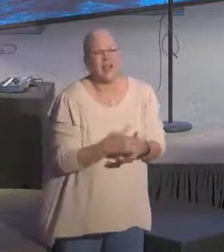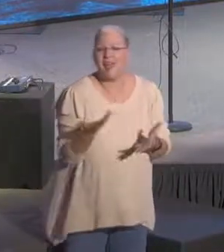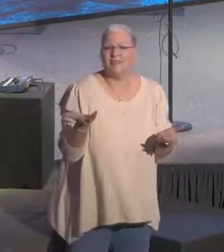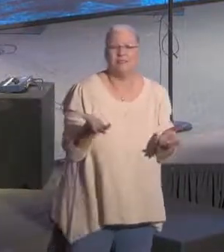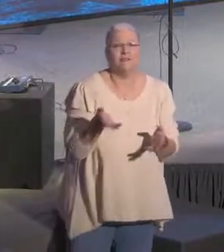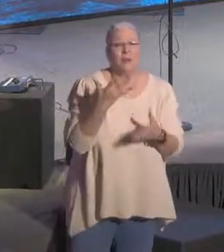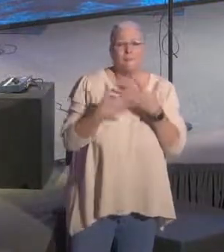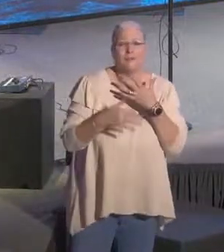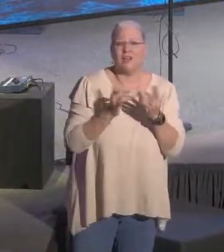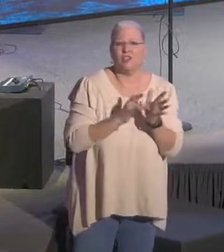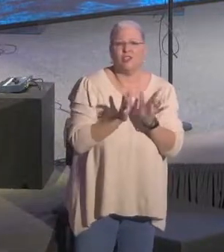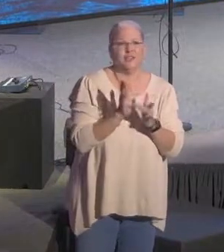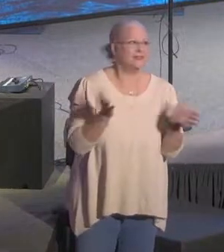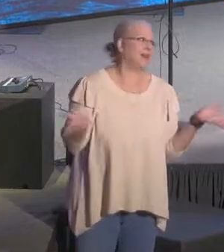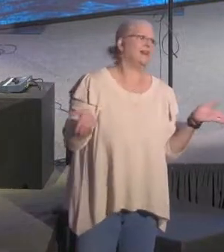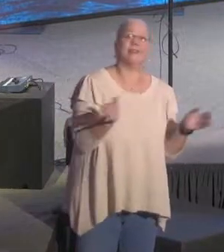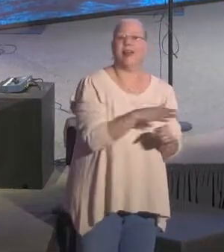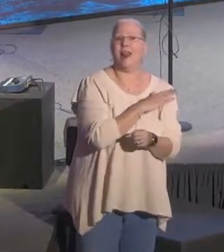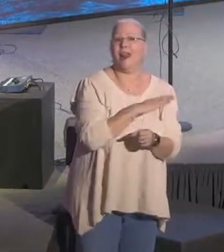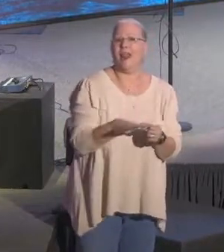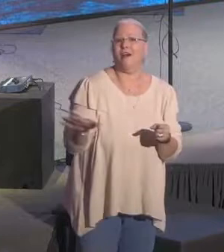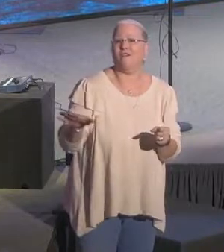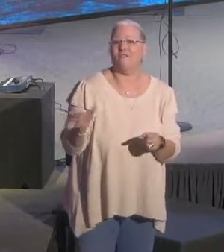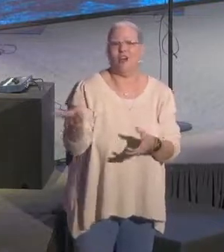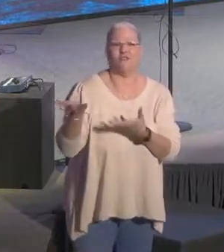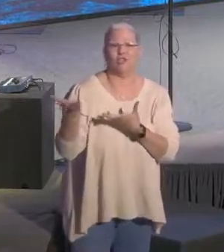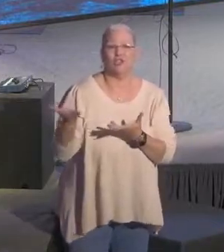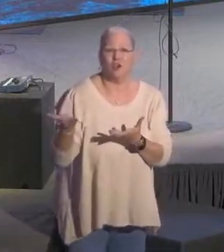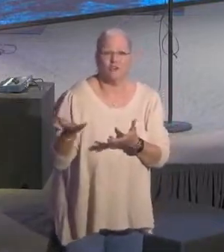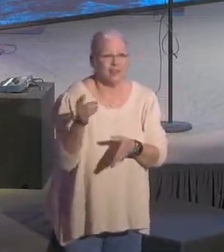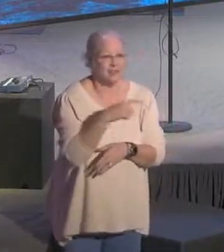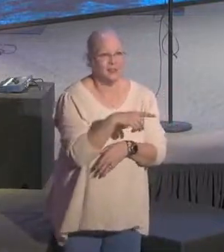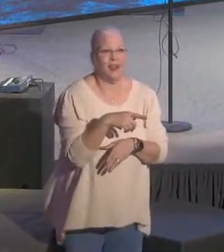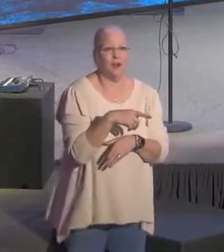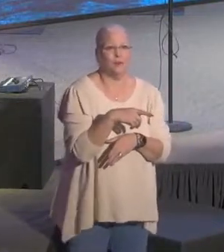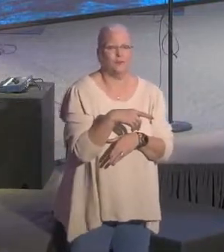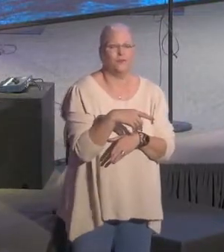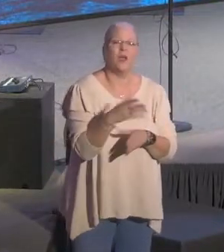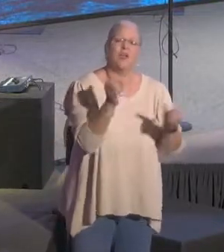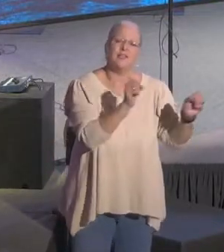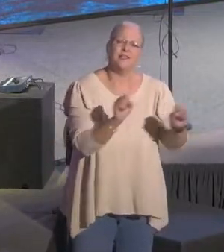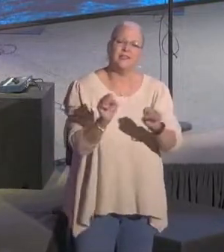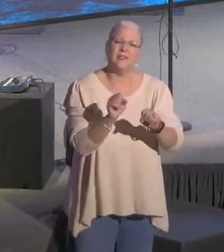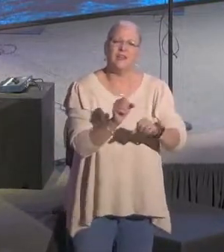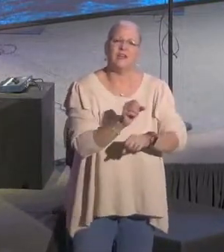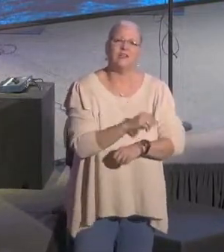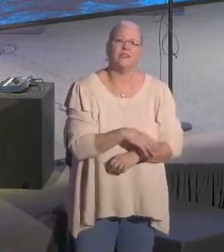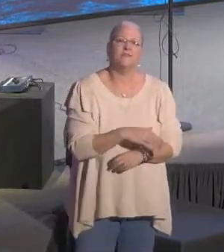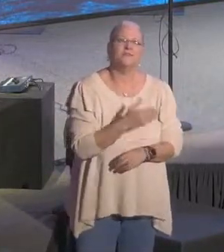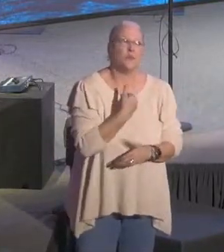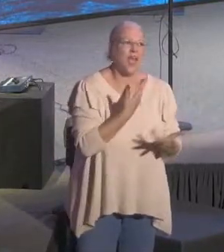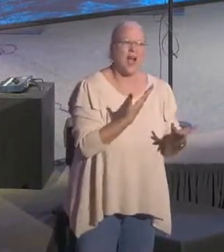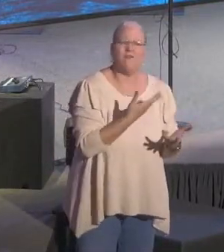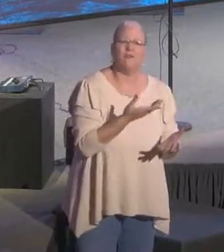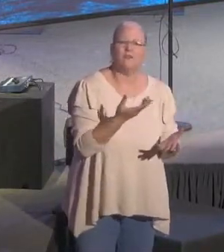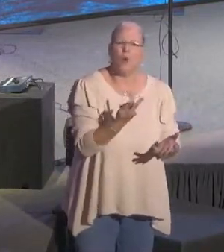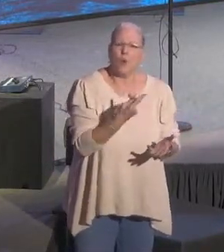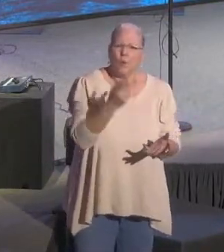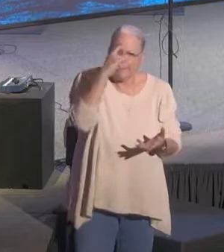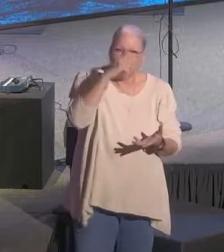right there. We have been working our way through this series. We call it, we believe. And I probably shouldn't say this,